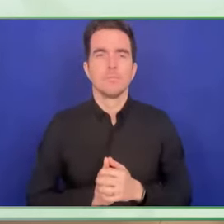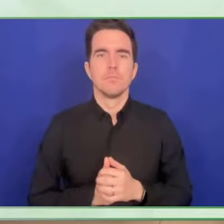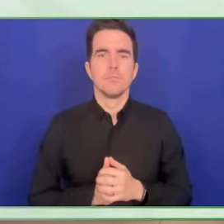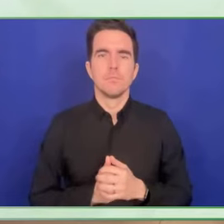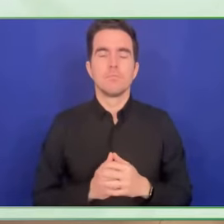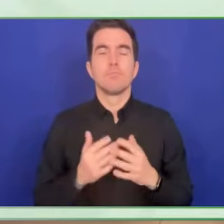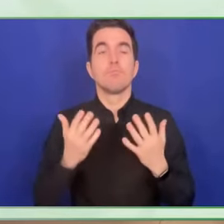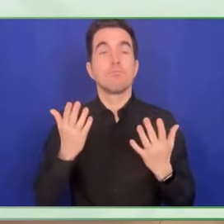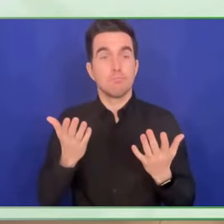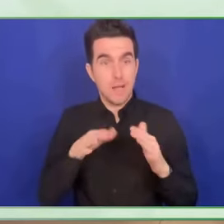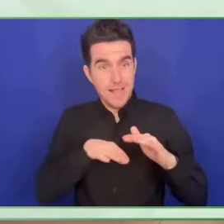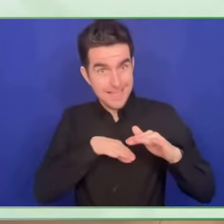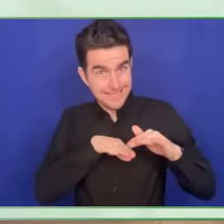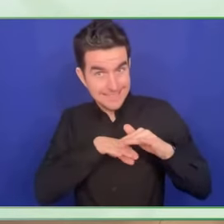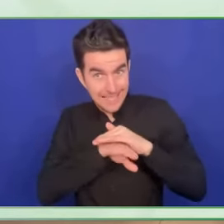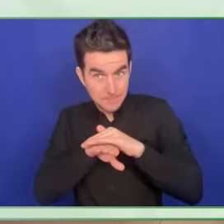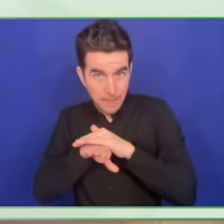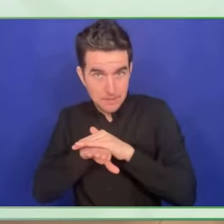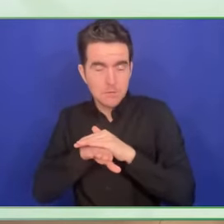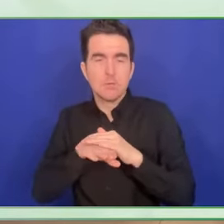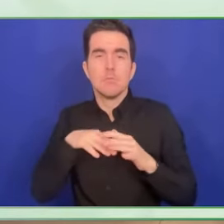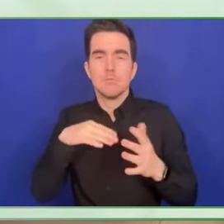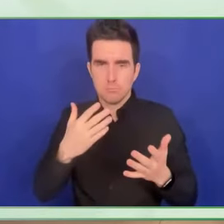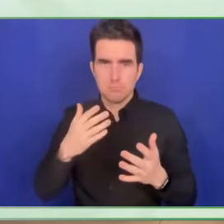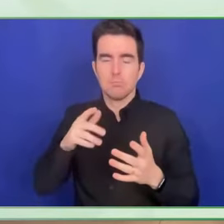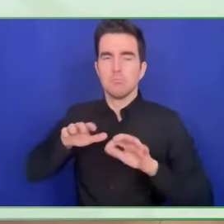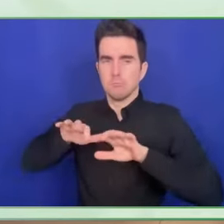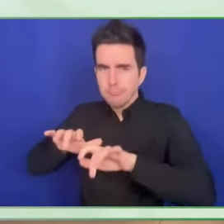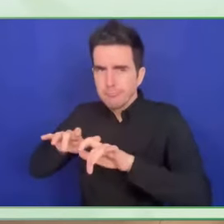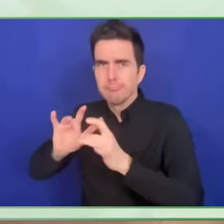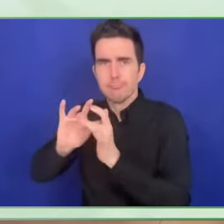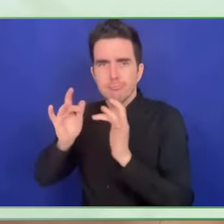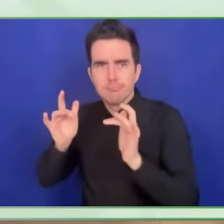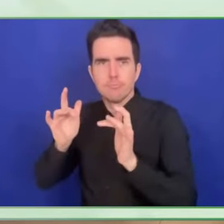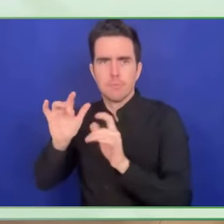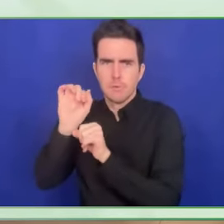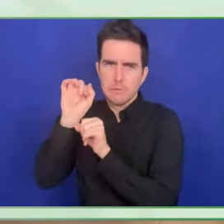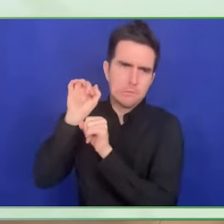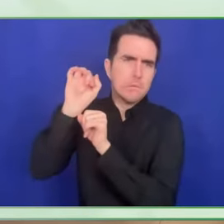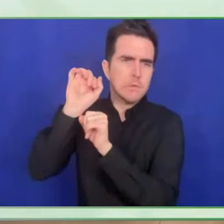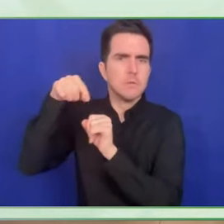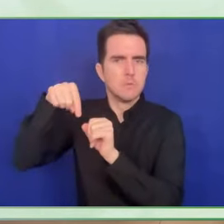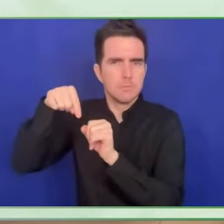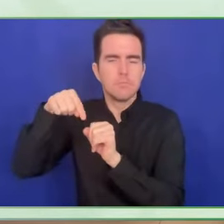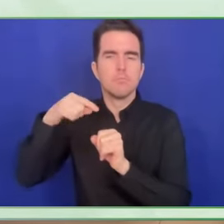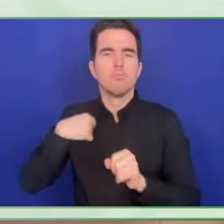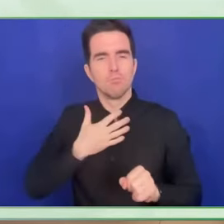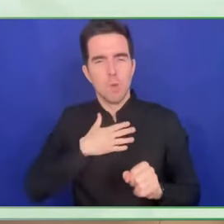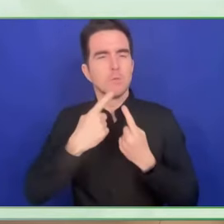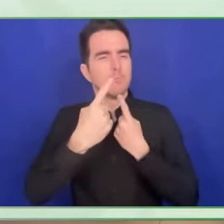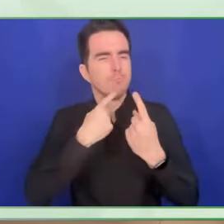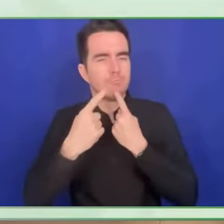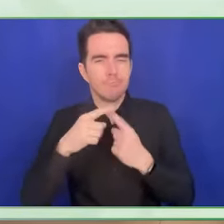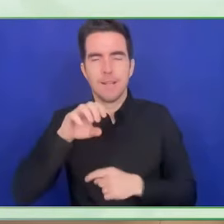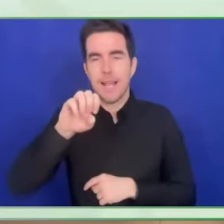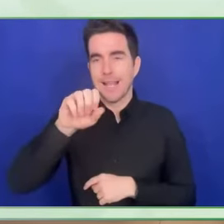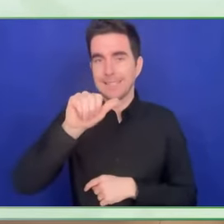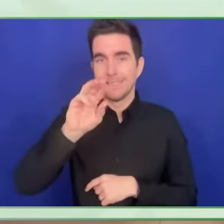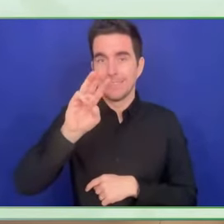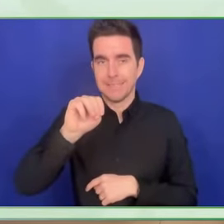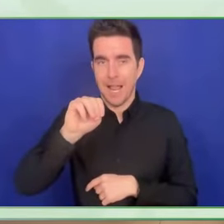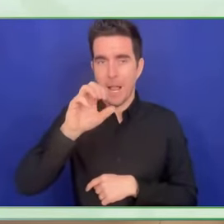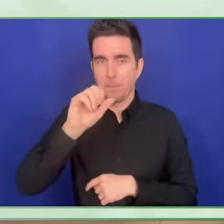A single image could be hiding a malicious code. Zero clicks